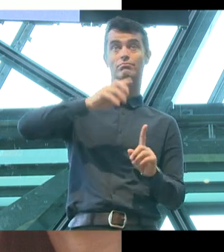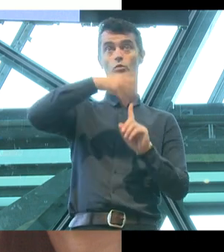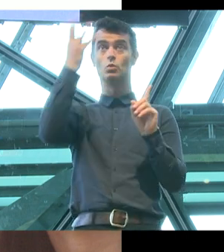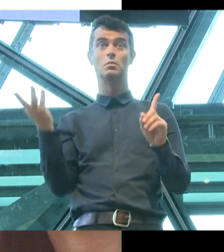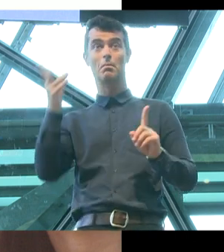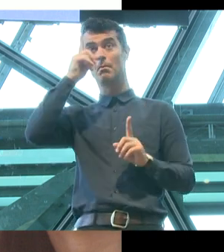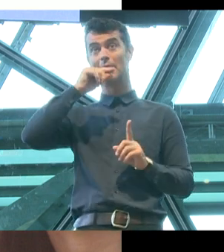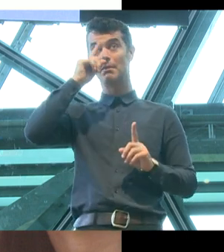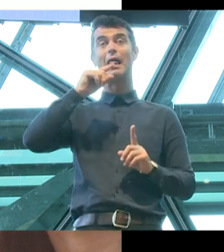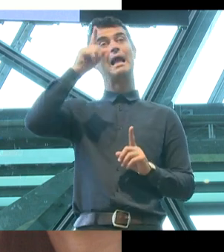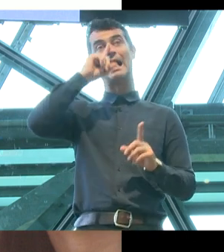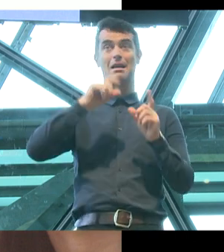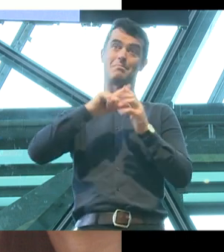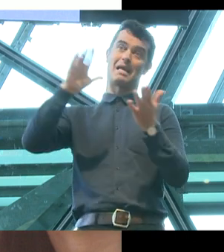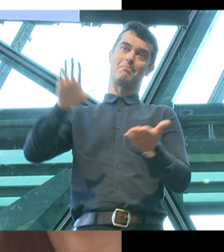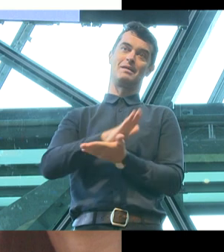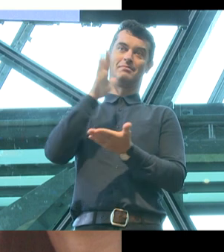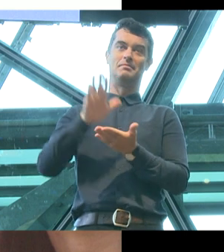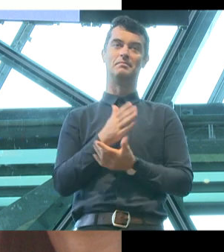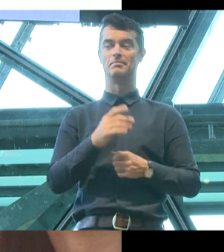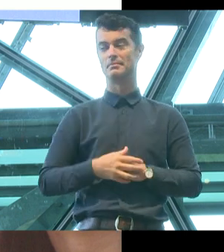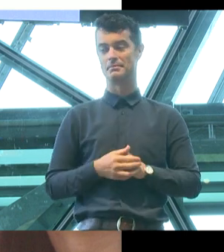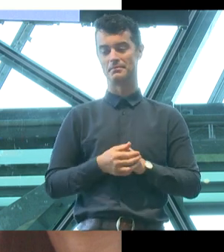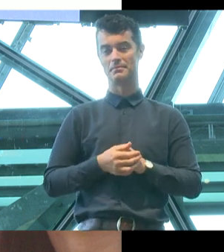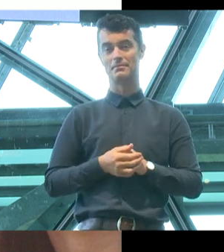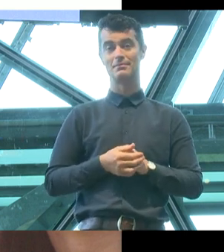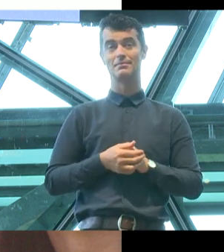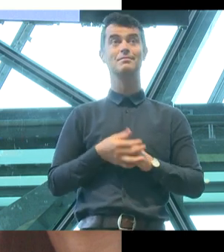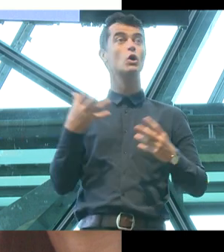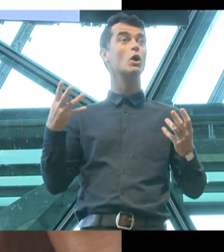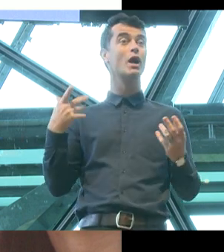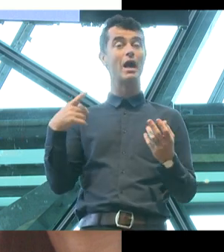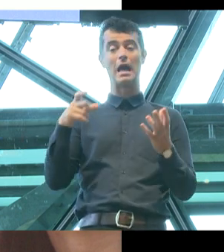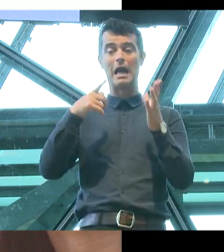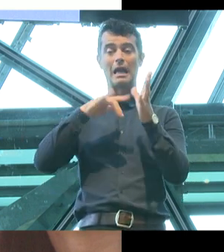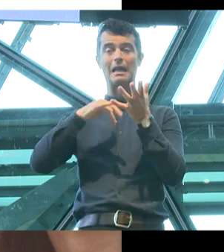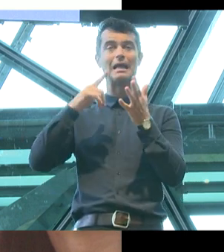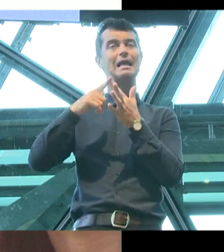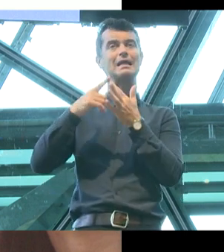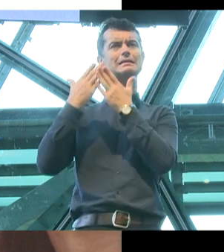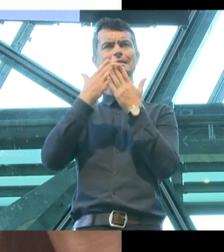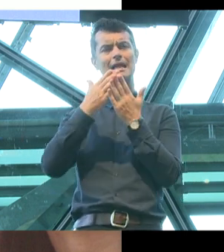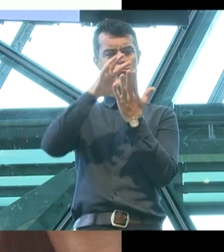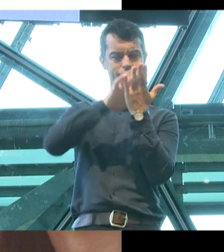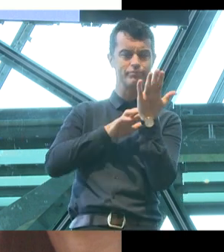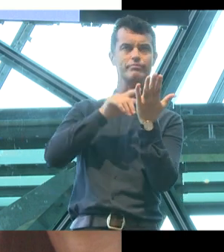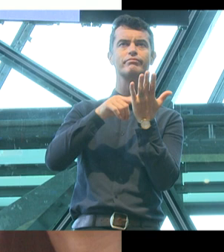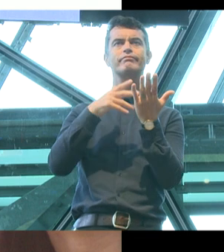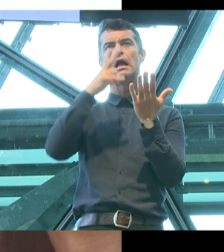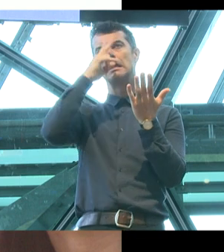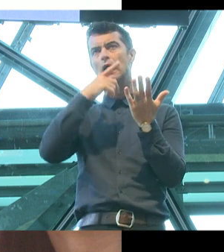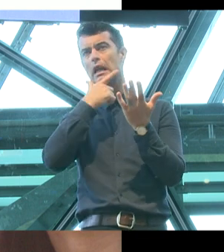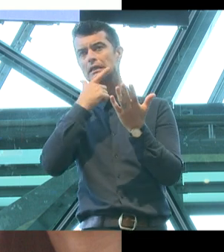people can be happy. And together the case studies, which involved a young lesbian,